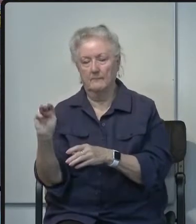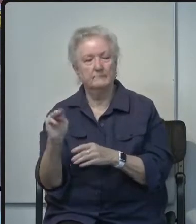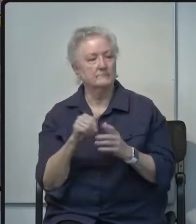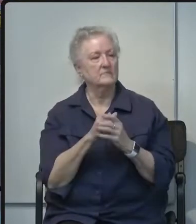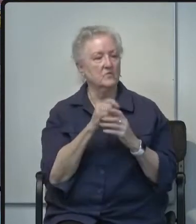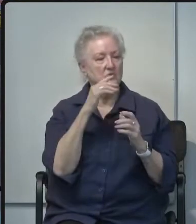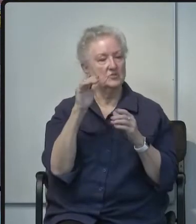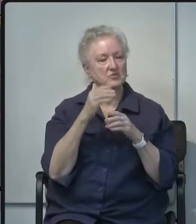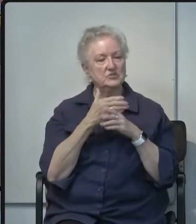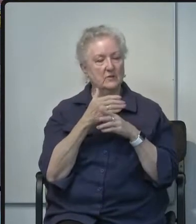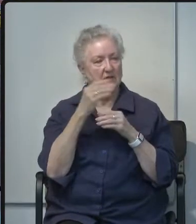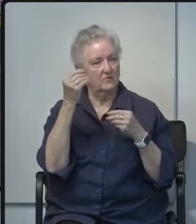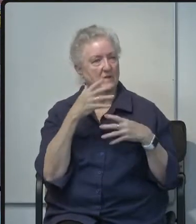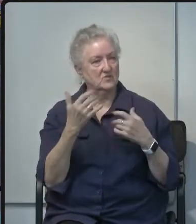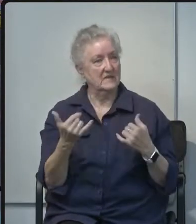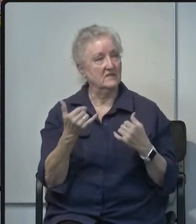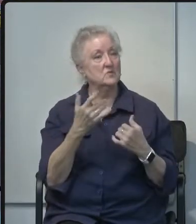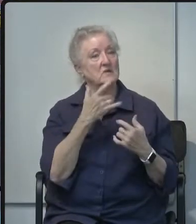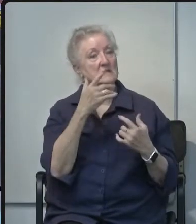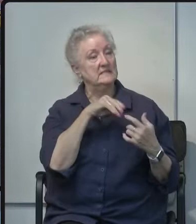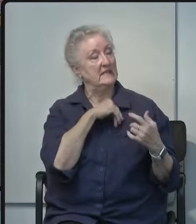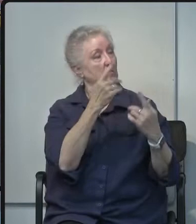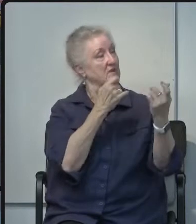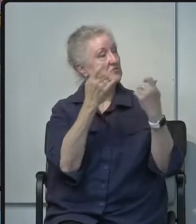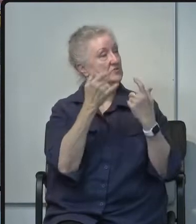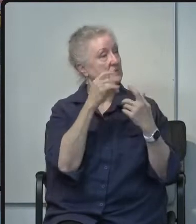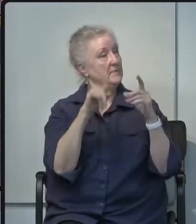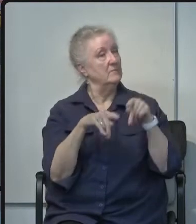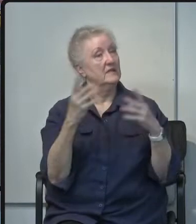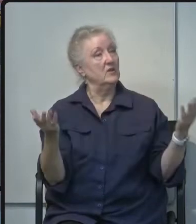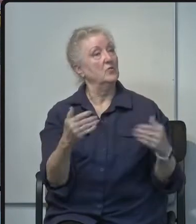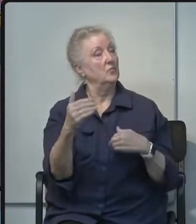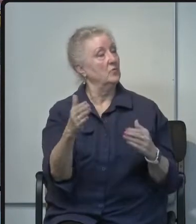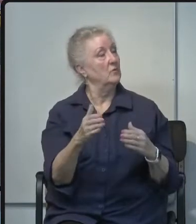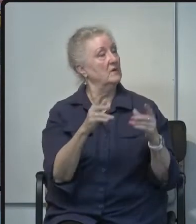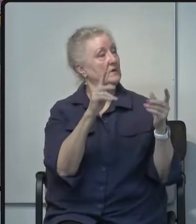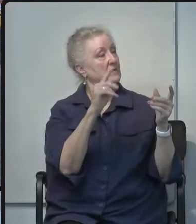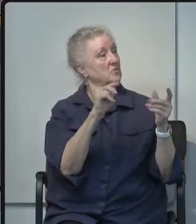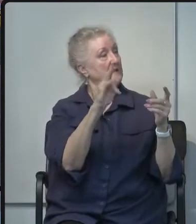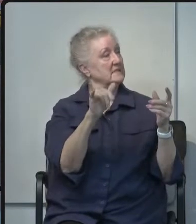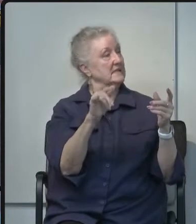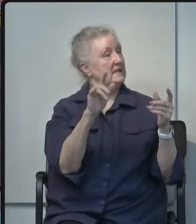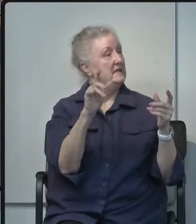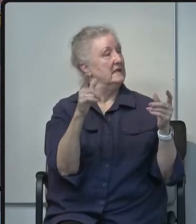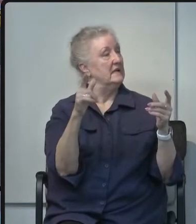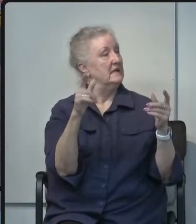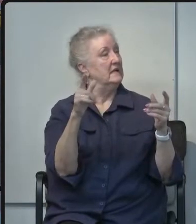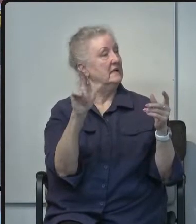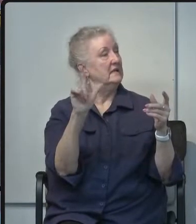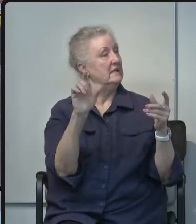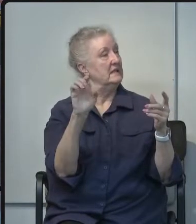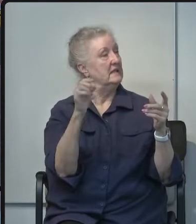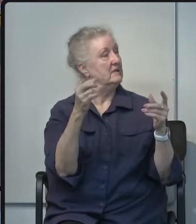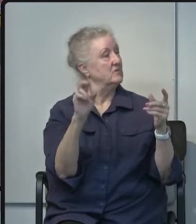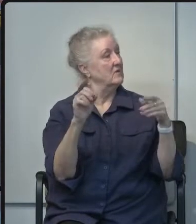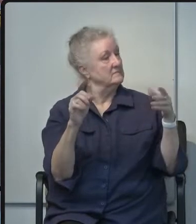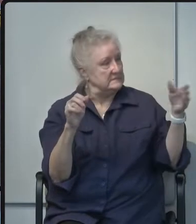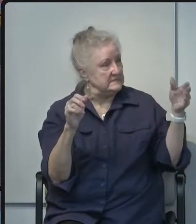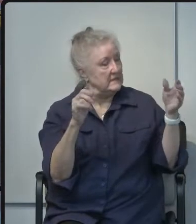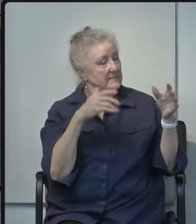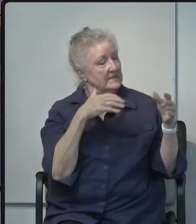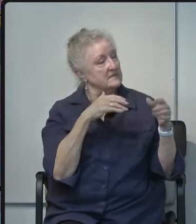today next we'll take questions um from folks in the room uh tracy lair please come up to the microphone um